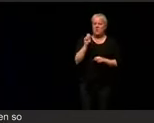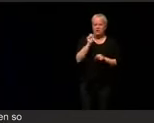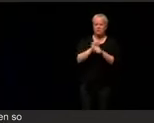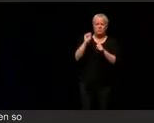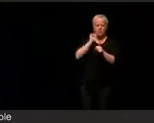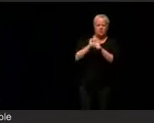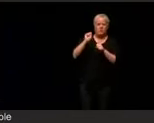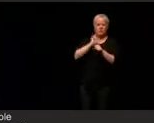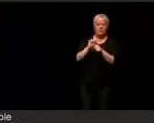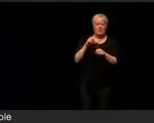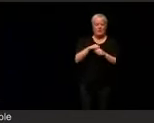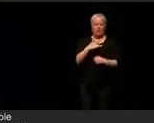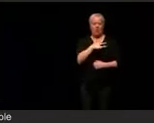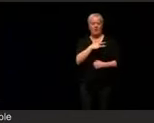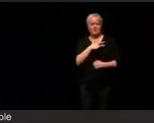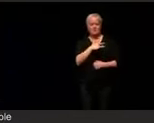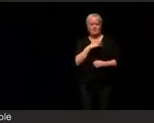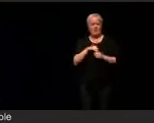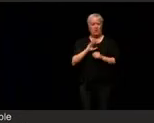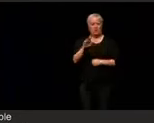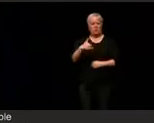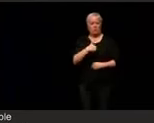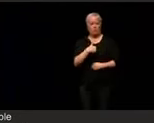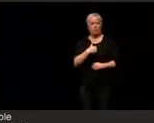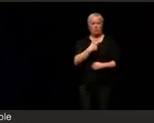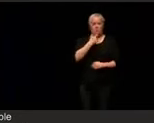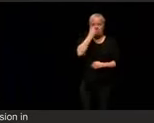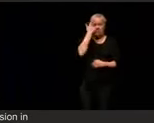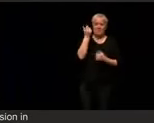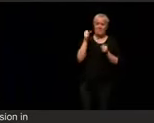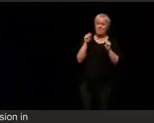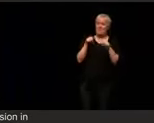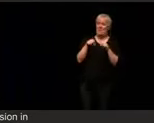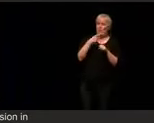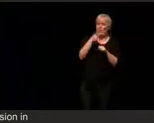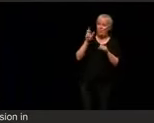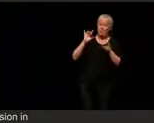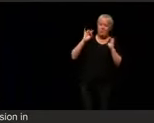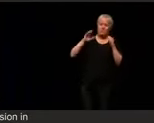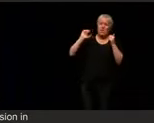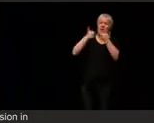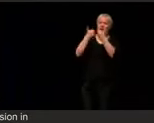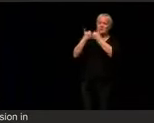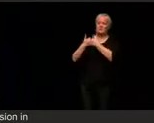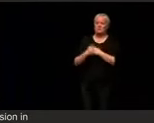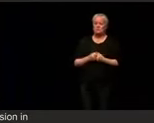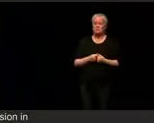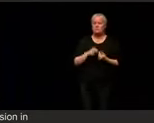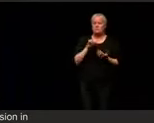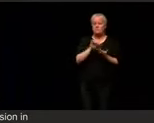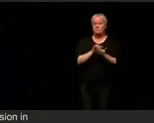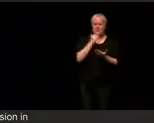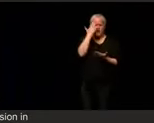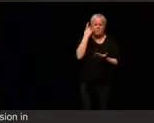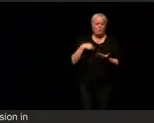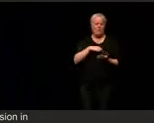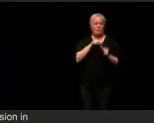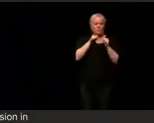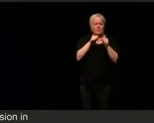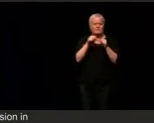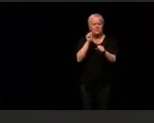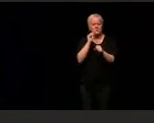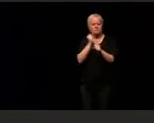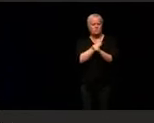and our soul. Because the stakes are so high, that's why we continue to fight hard in